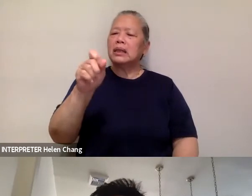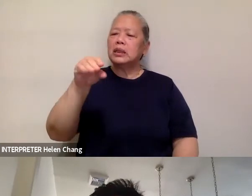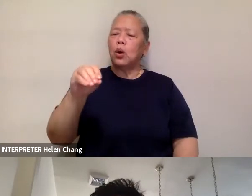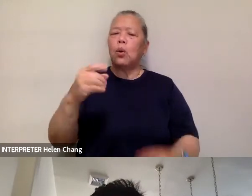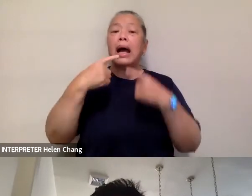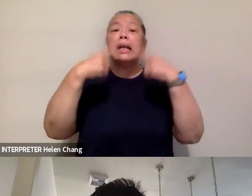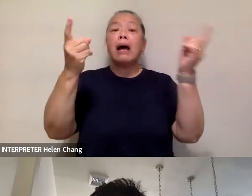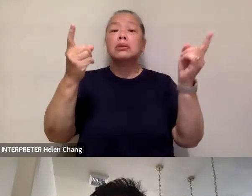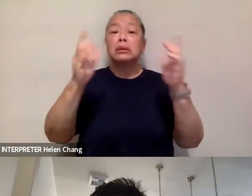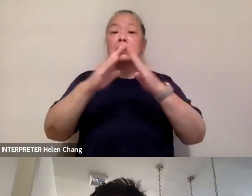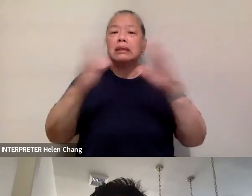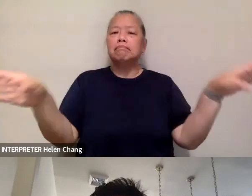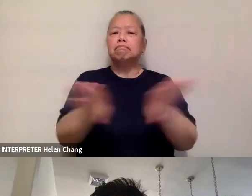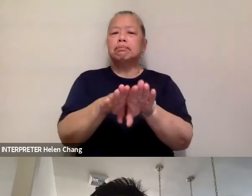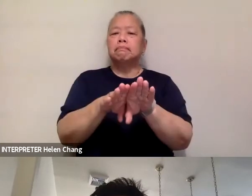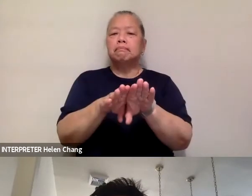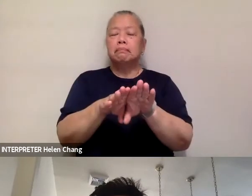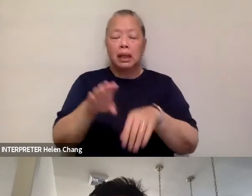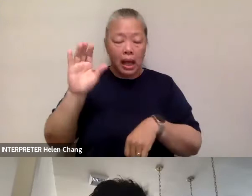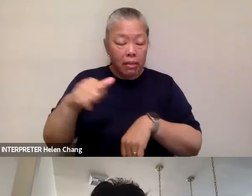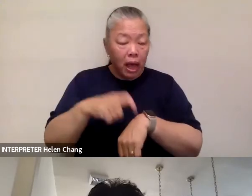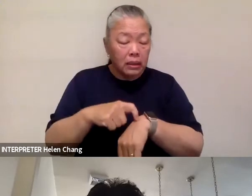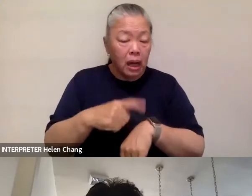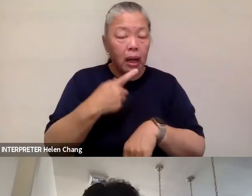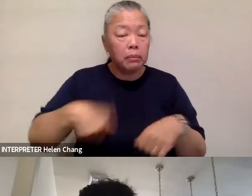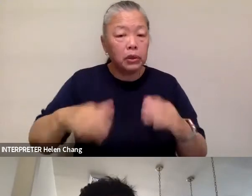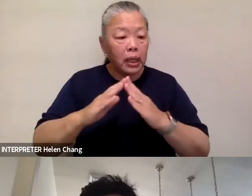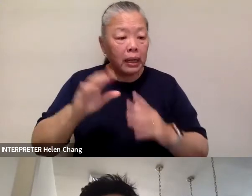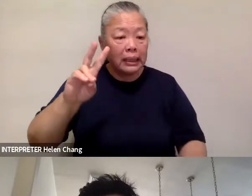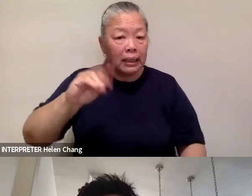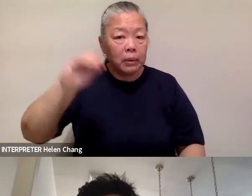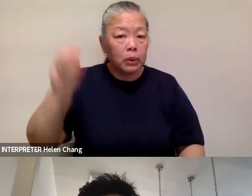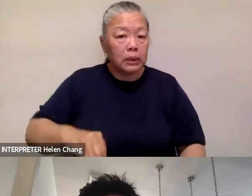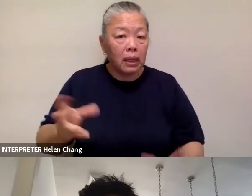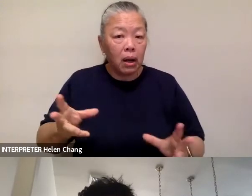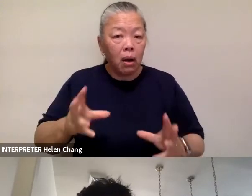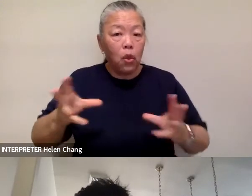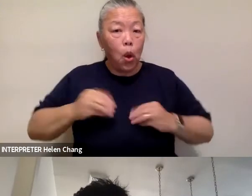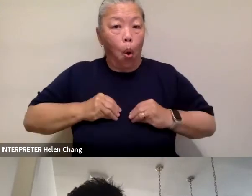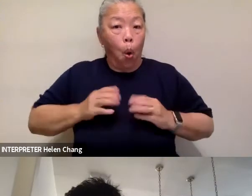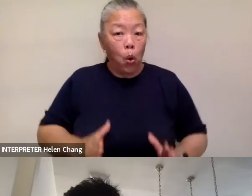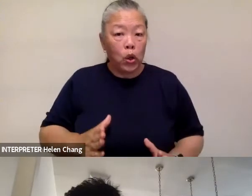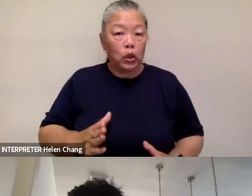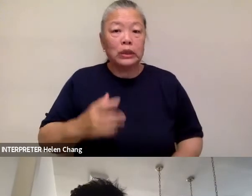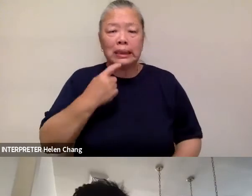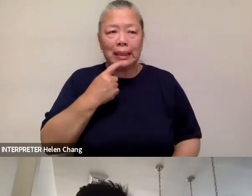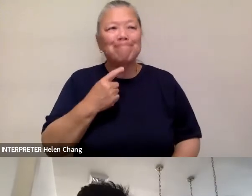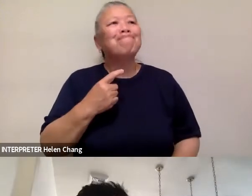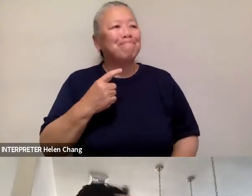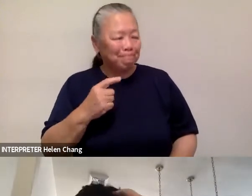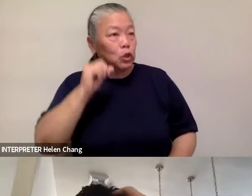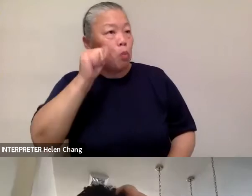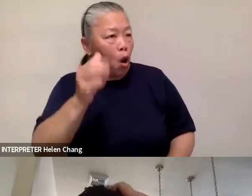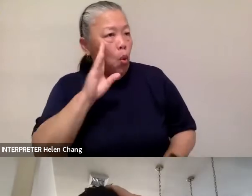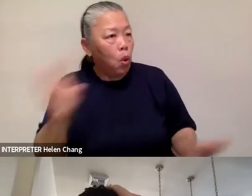that point, Chinatown, 70% of the owners announced that they were closing the following day because